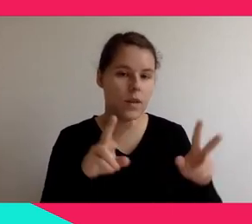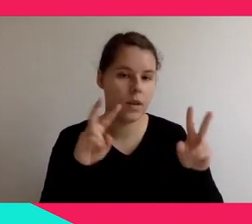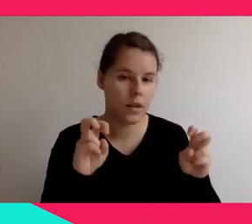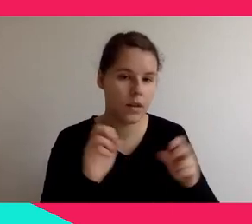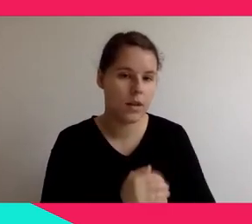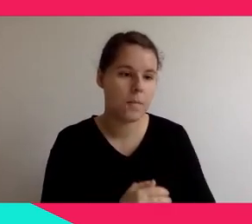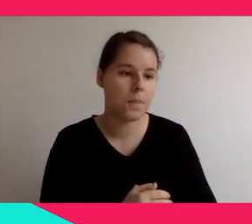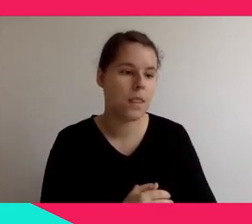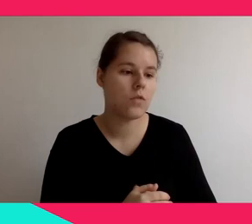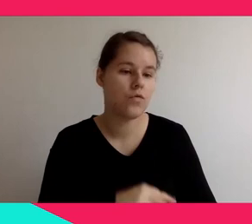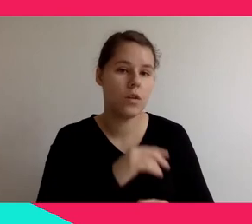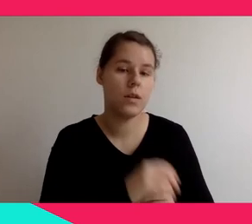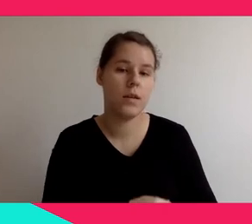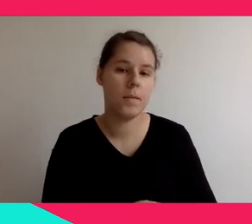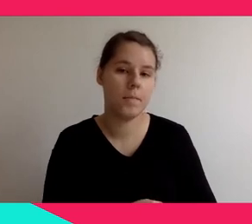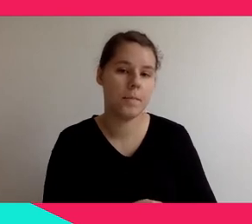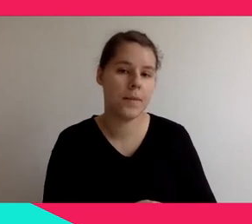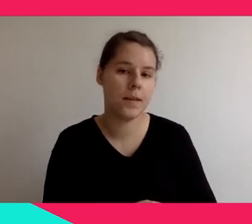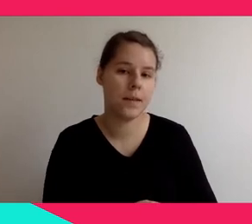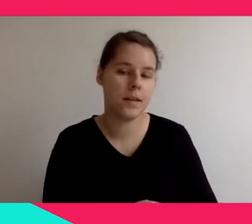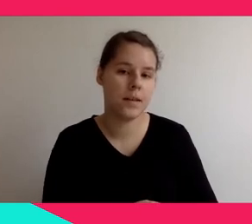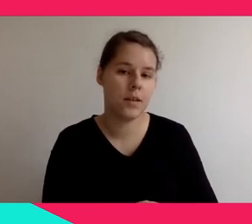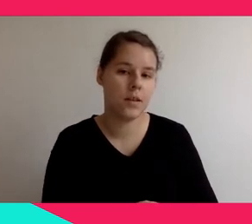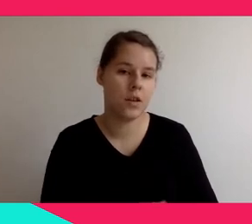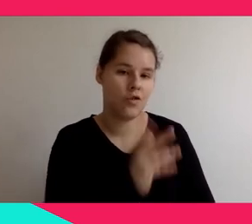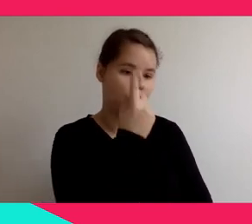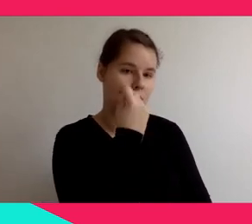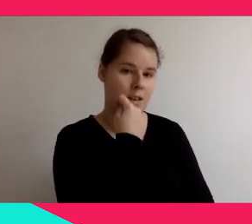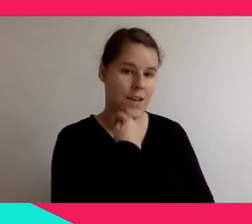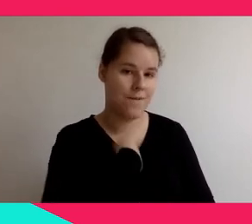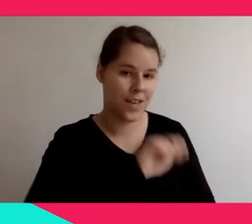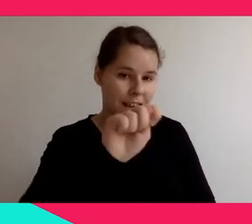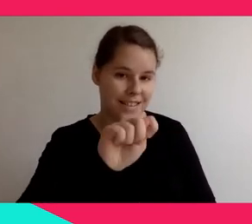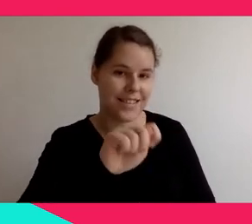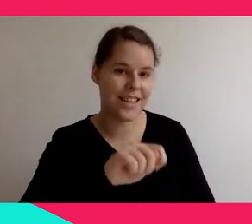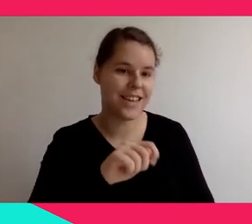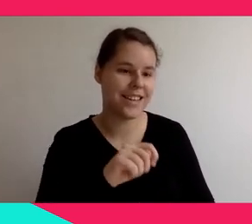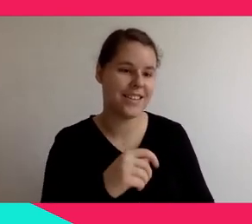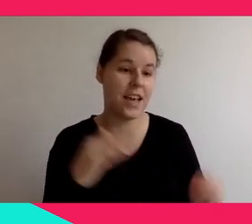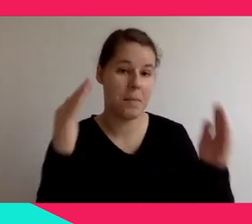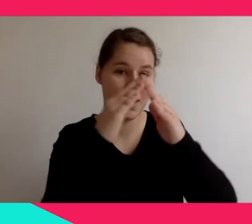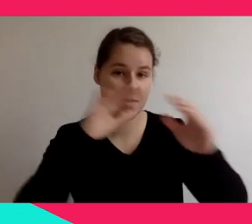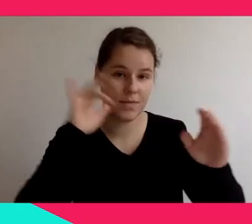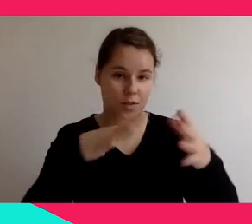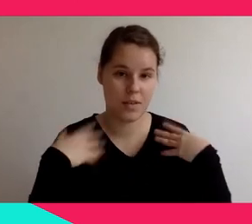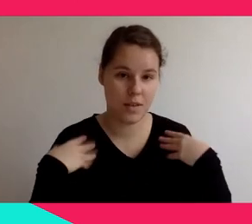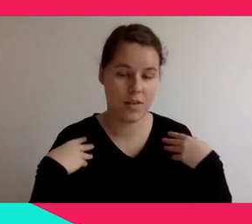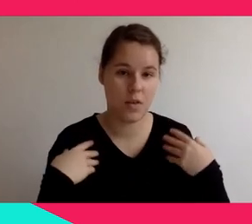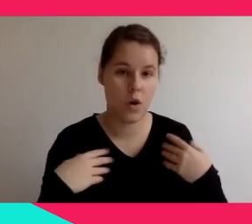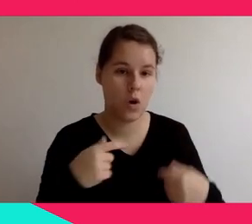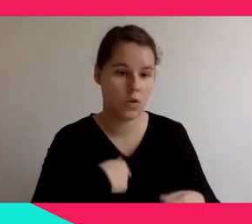Ask ask our audience member. Is that available online? It will be. But